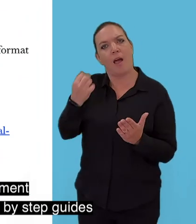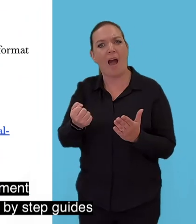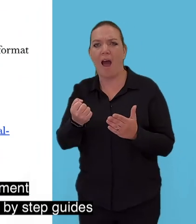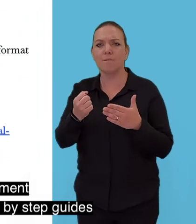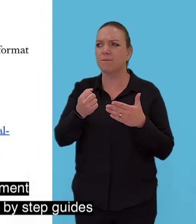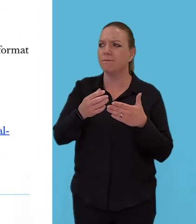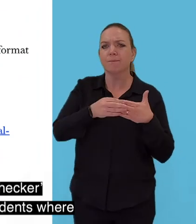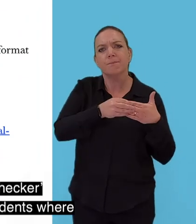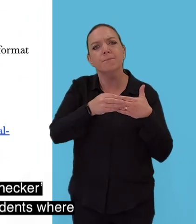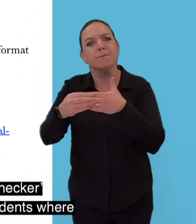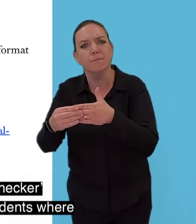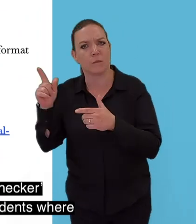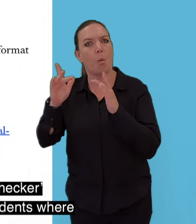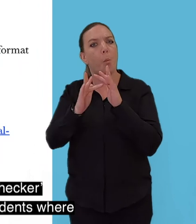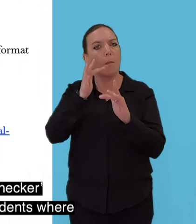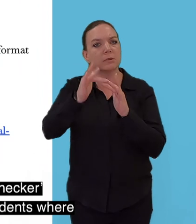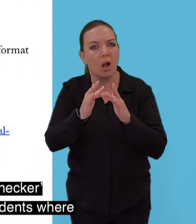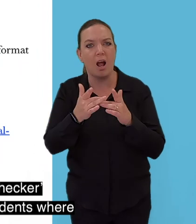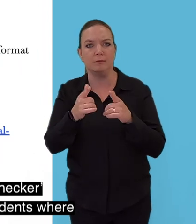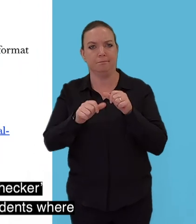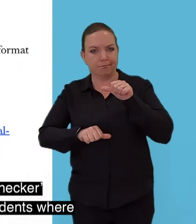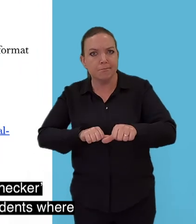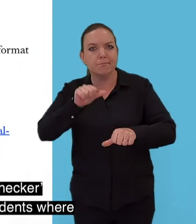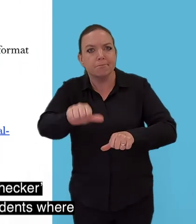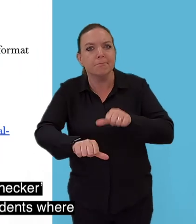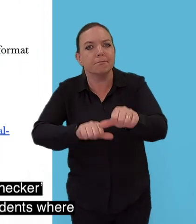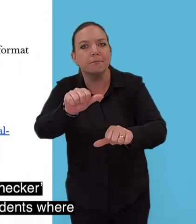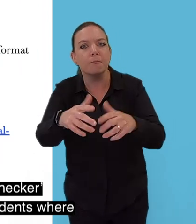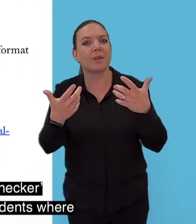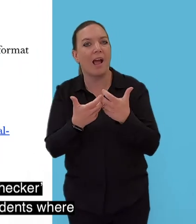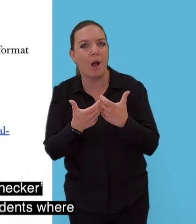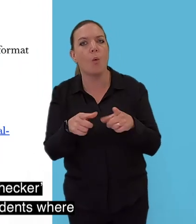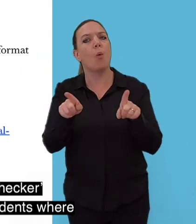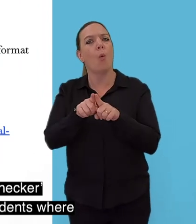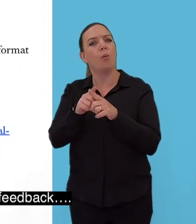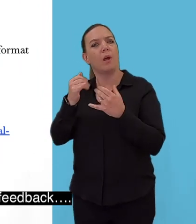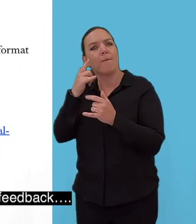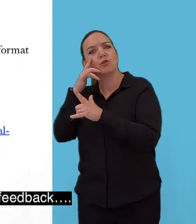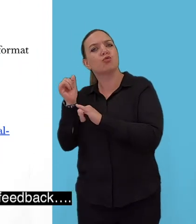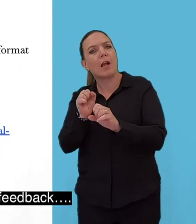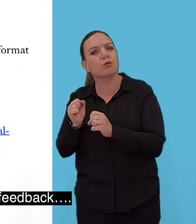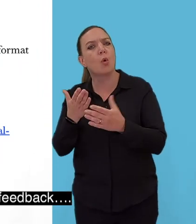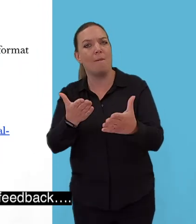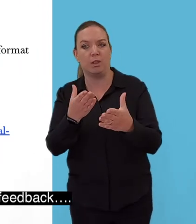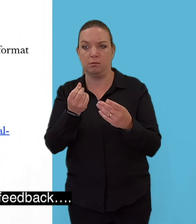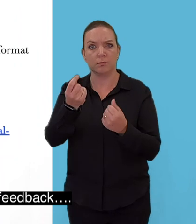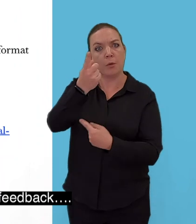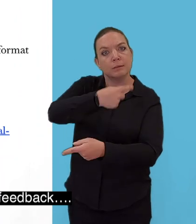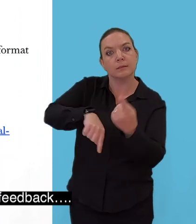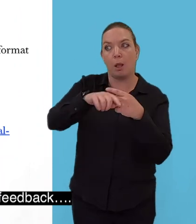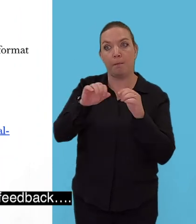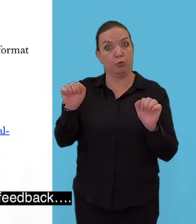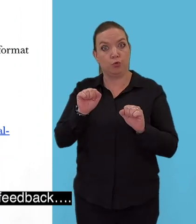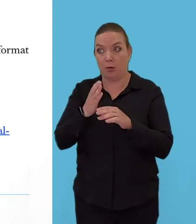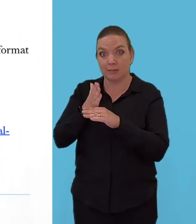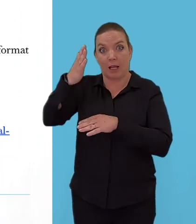-by-step guides to writing a statement as well as a checker service for prospective undergraduate students where you can send your statement for